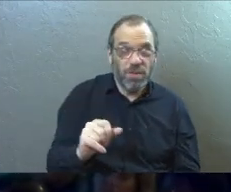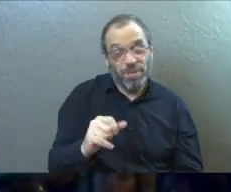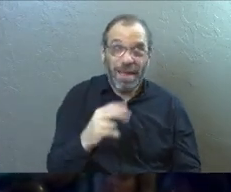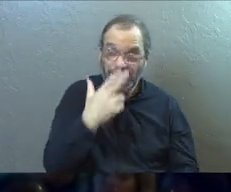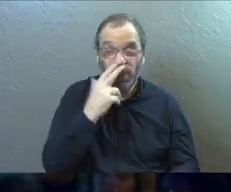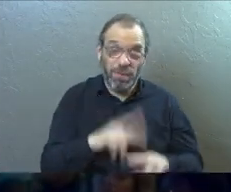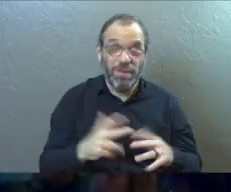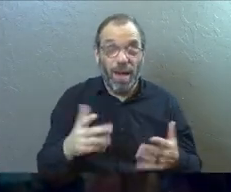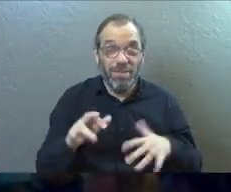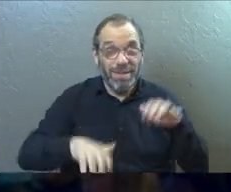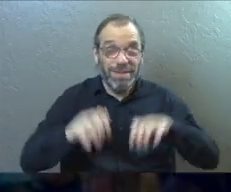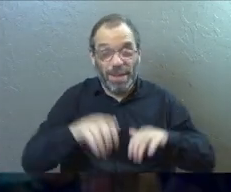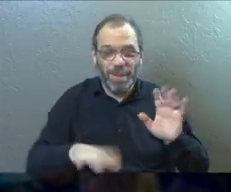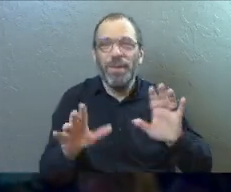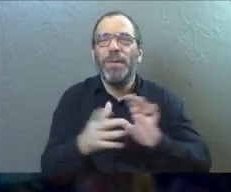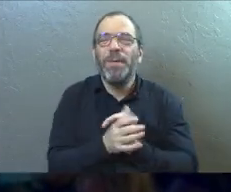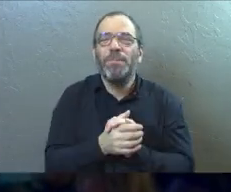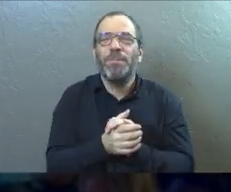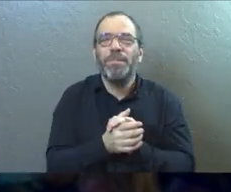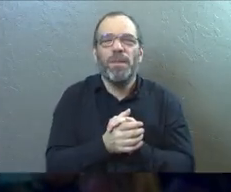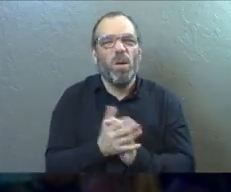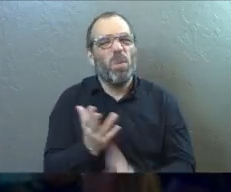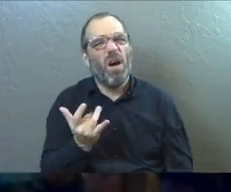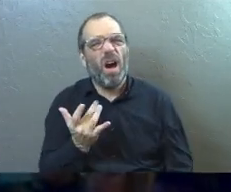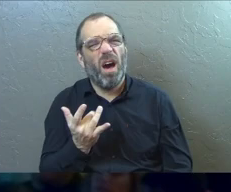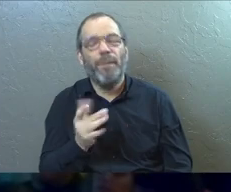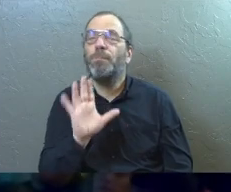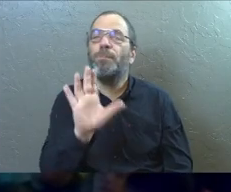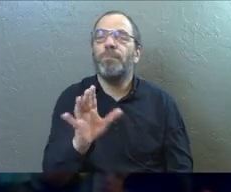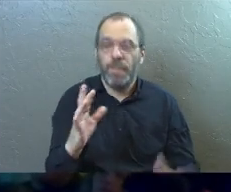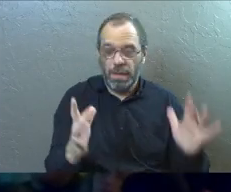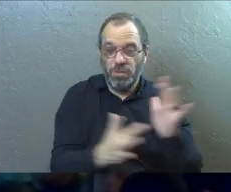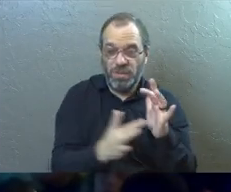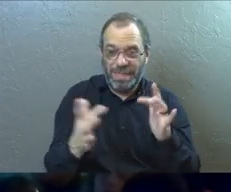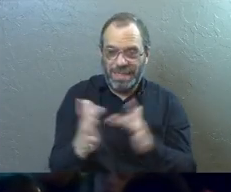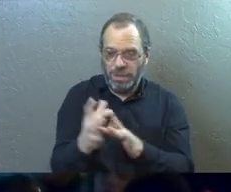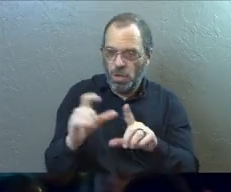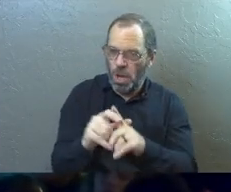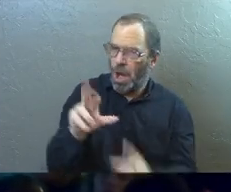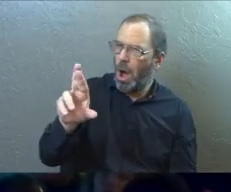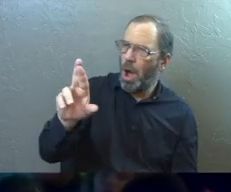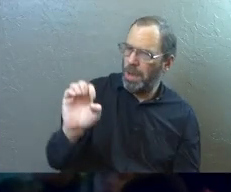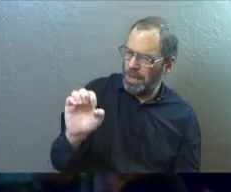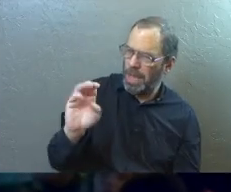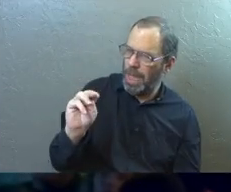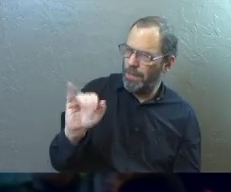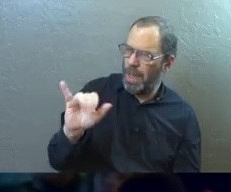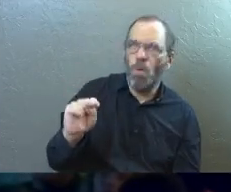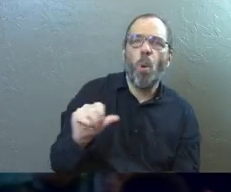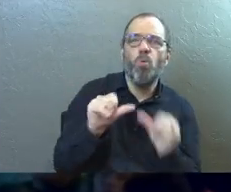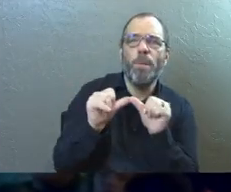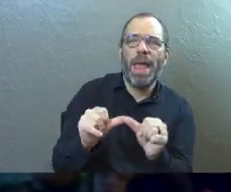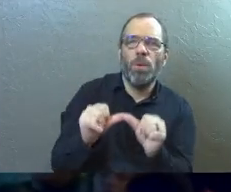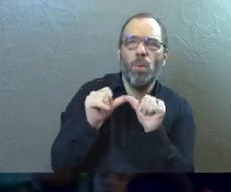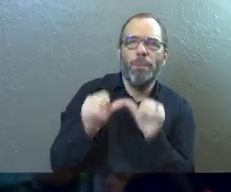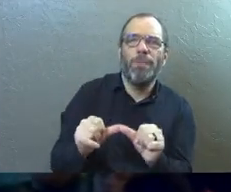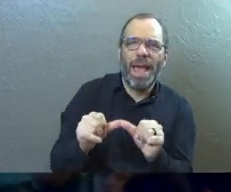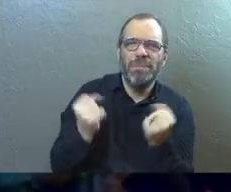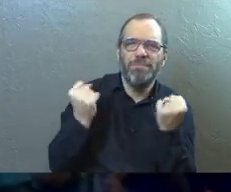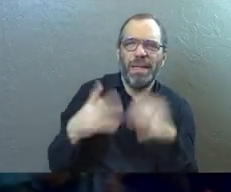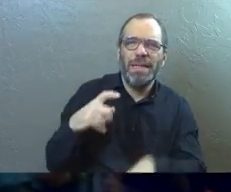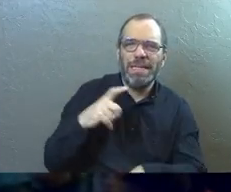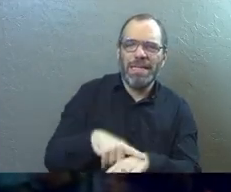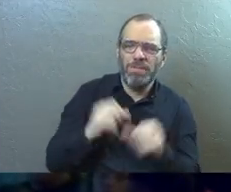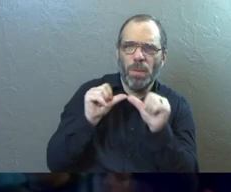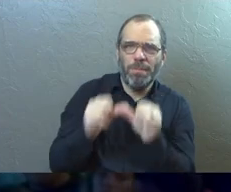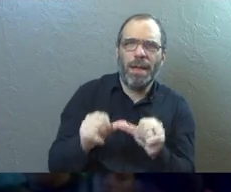though that was part of it. Why? Because Jesus says the word remain over and over and over again through this passage. He's going to